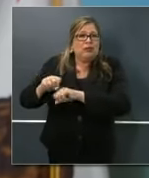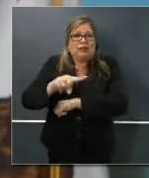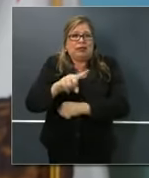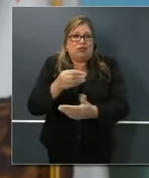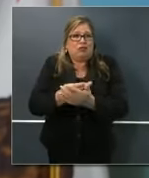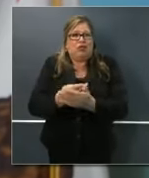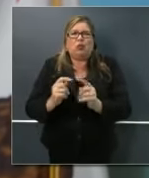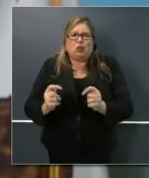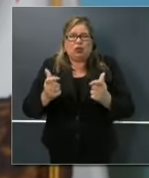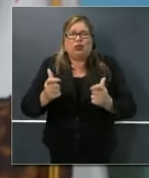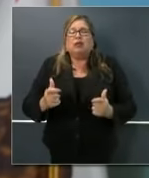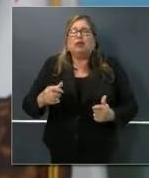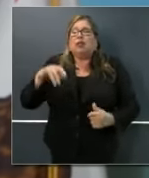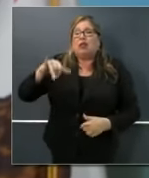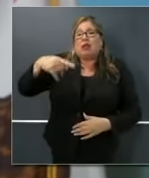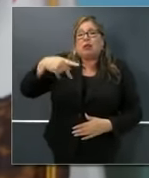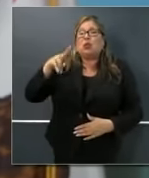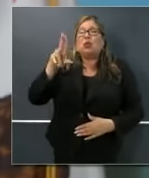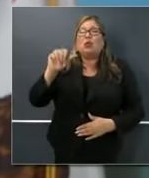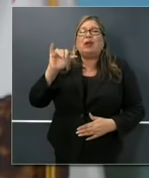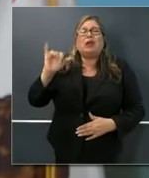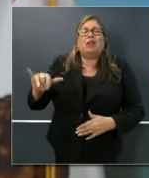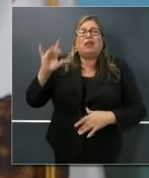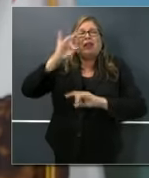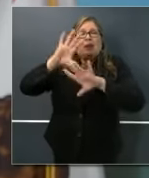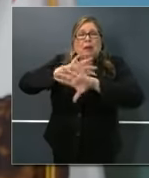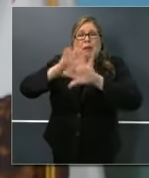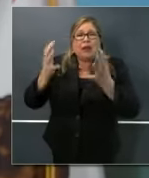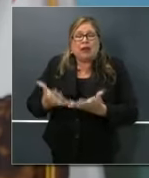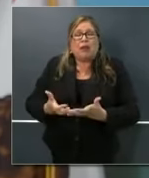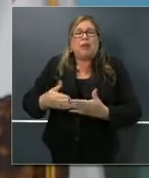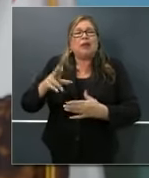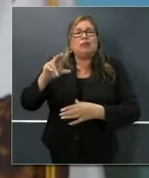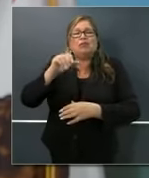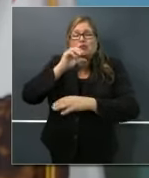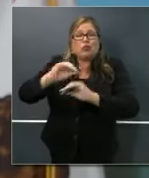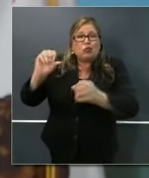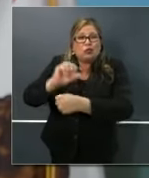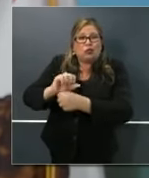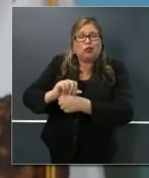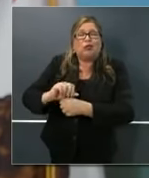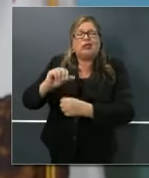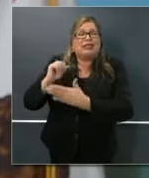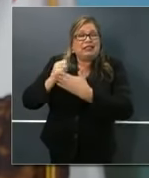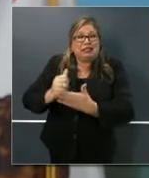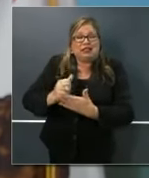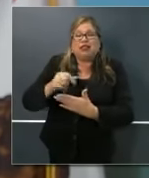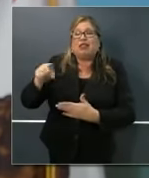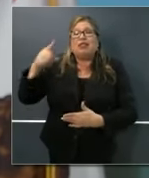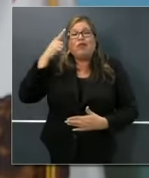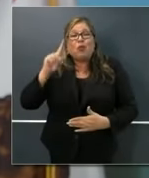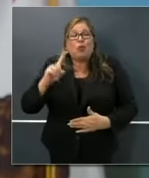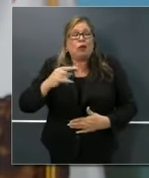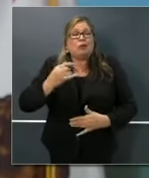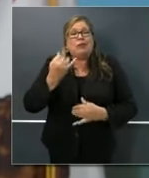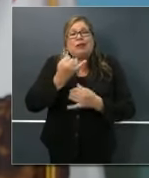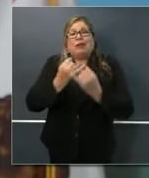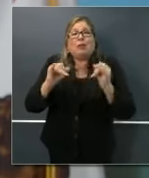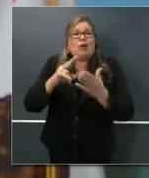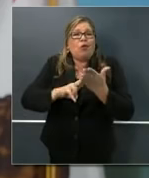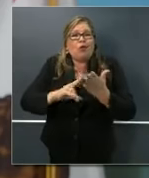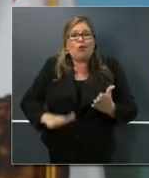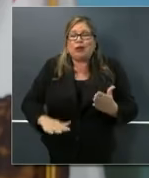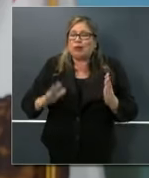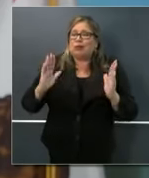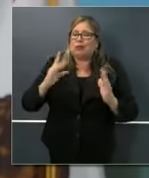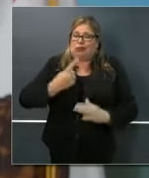state for individual contractors and small individual owners of businesses. We also laid out